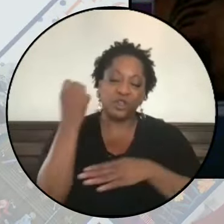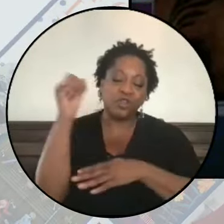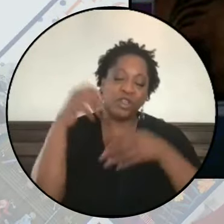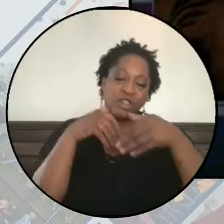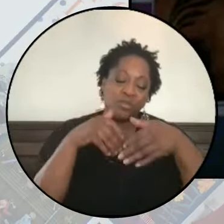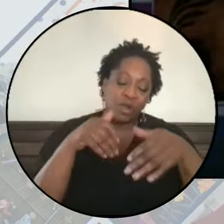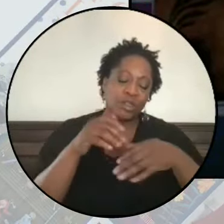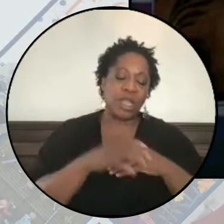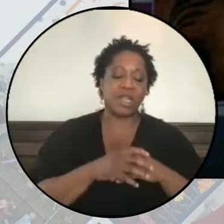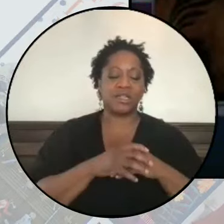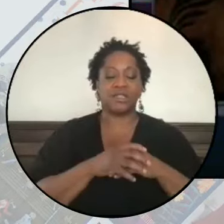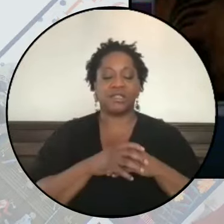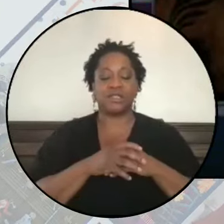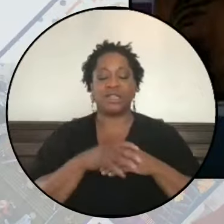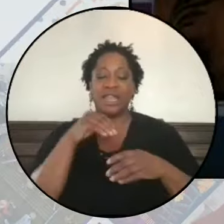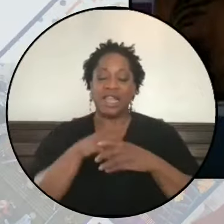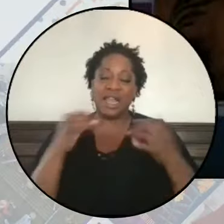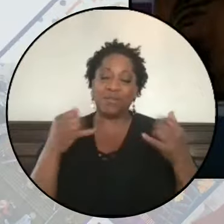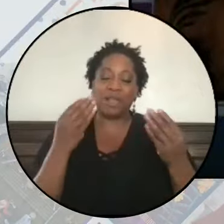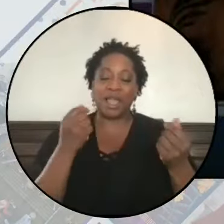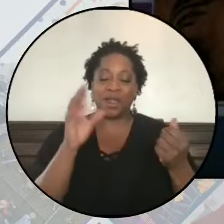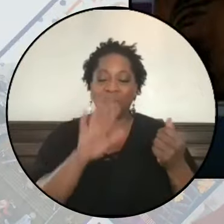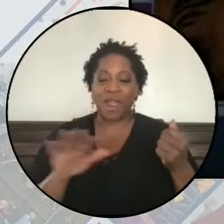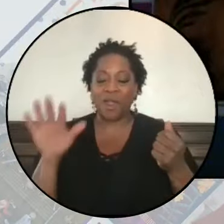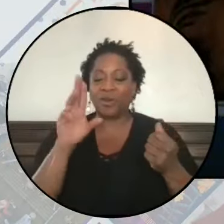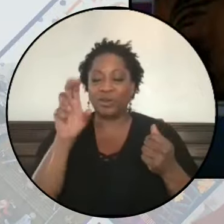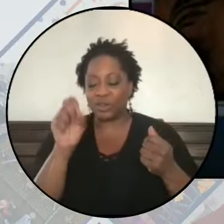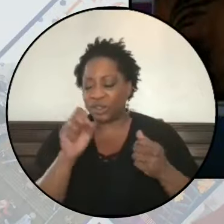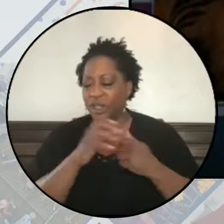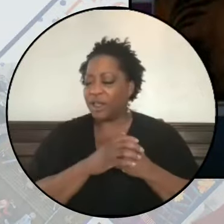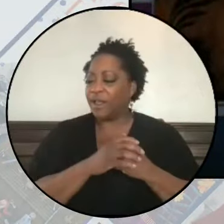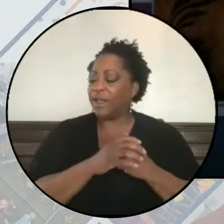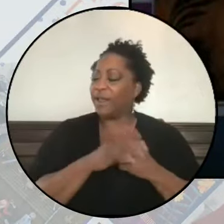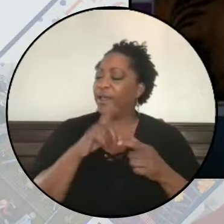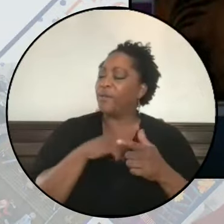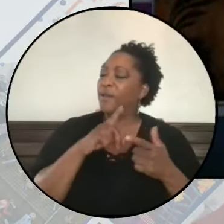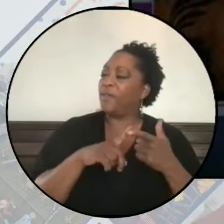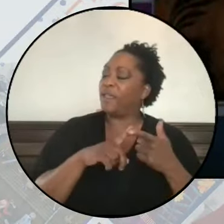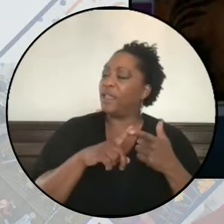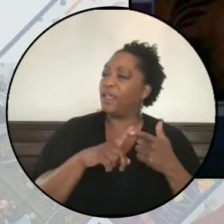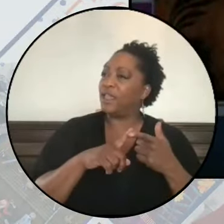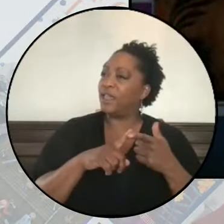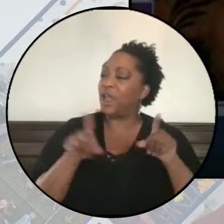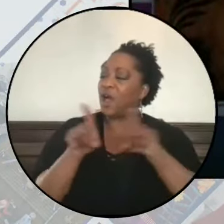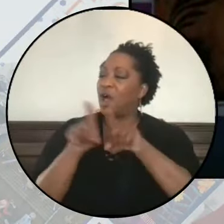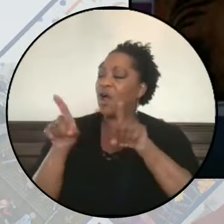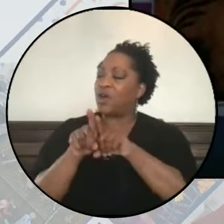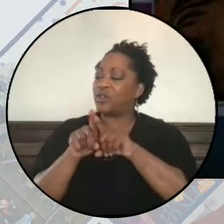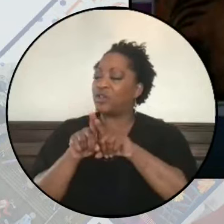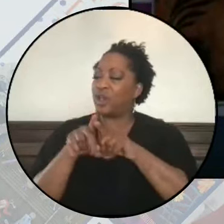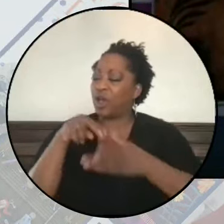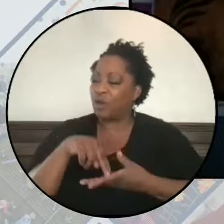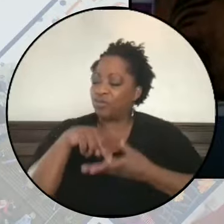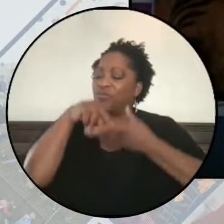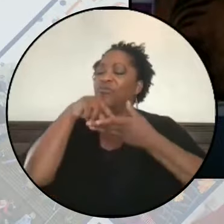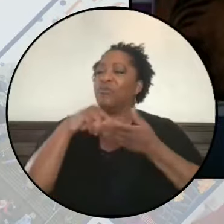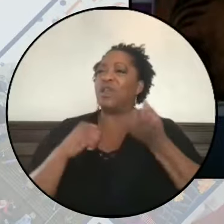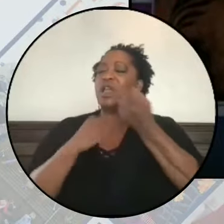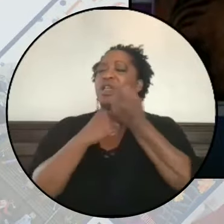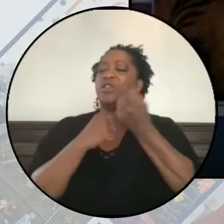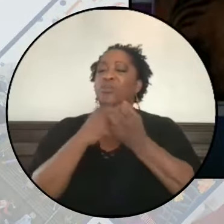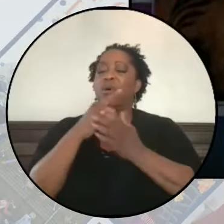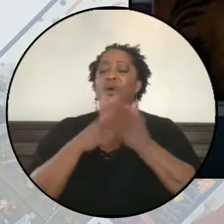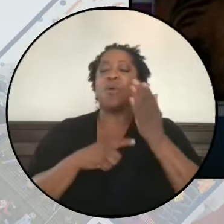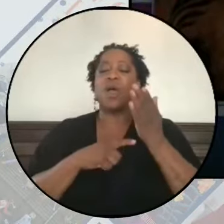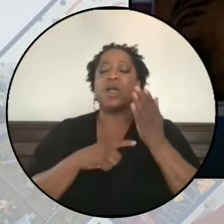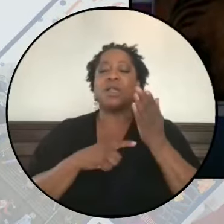at playgrounds. And then I wanted to also uplift what